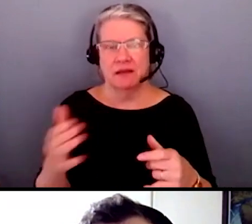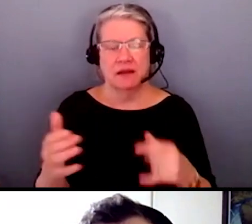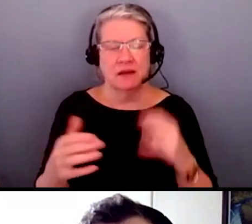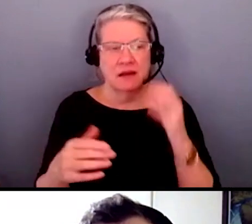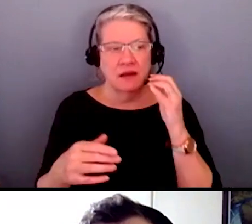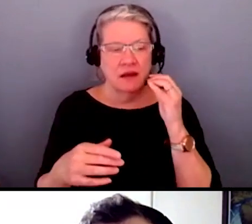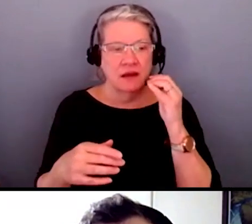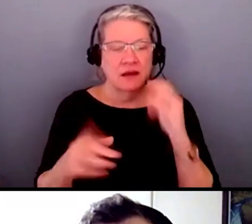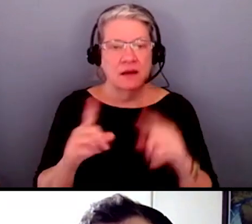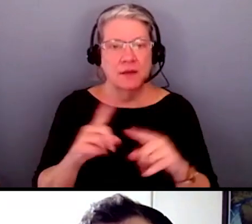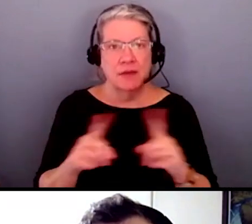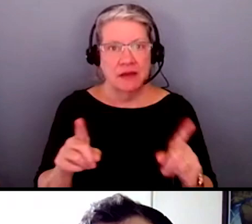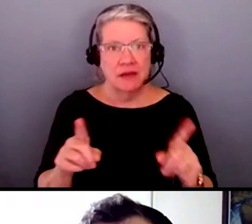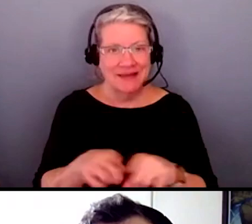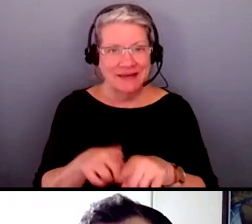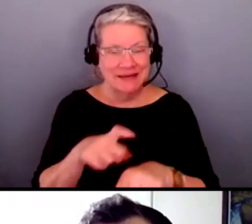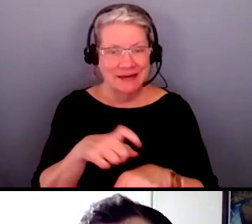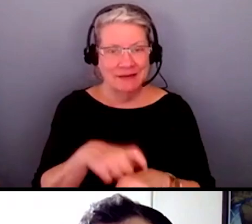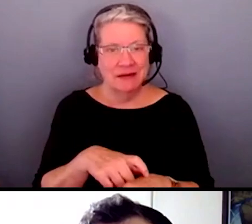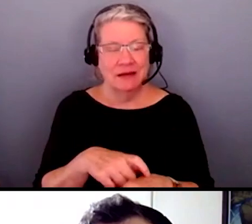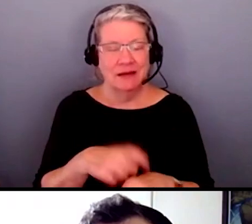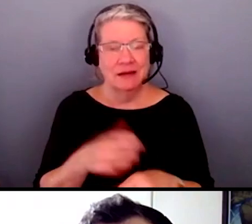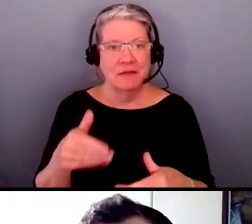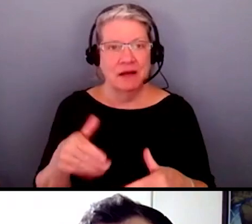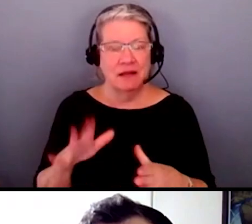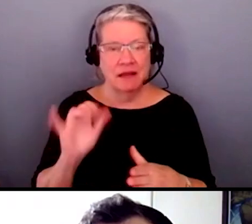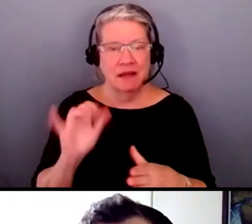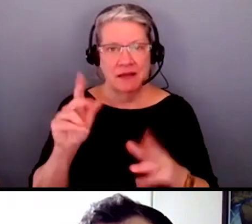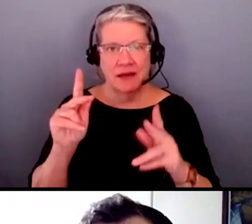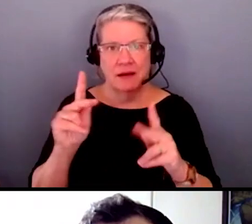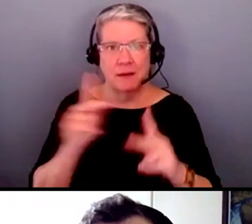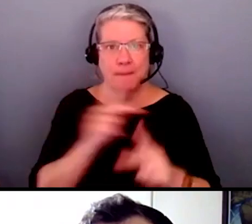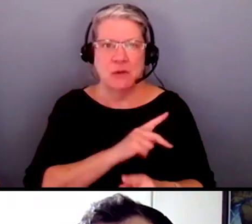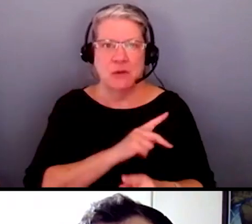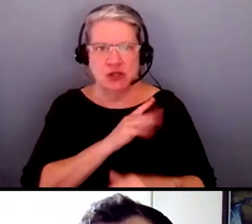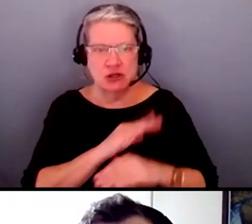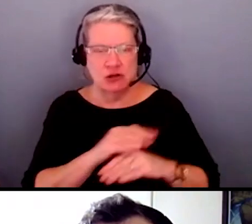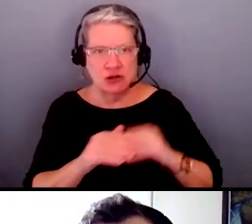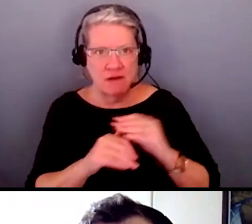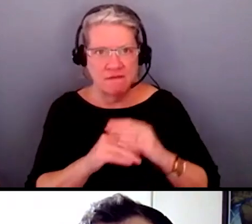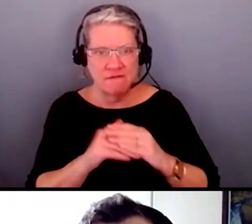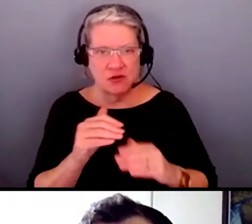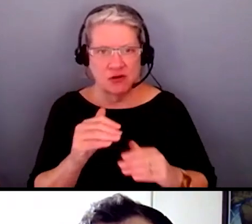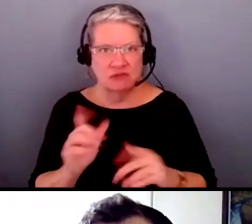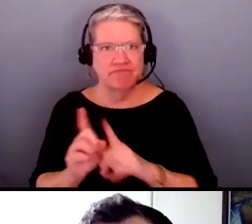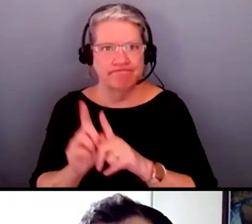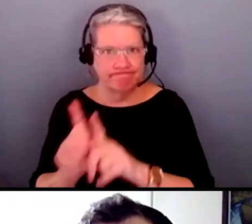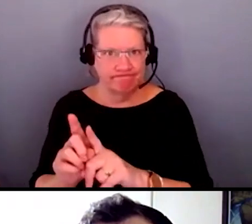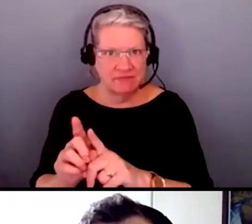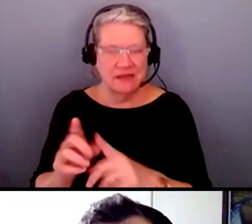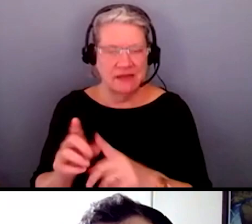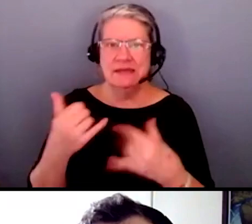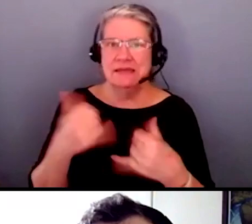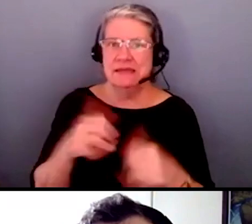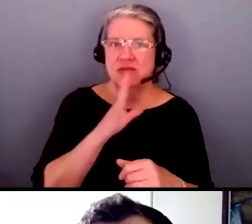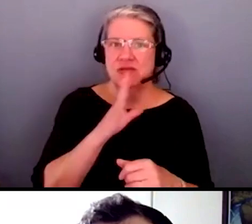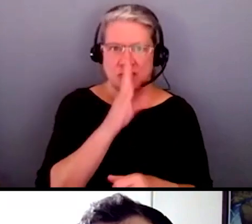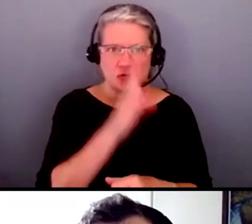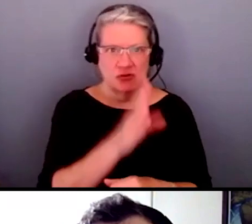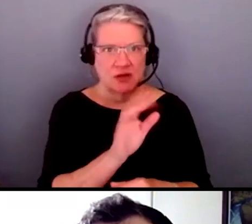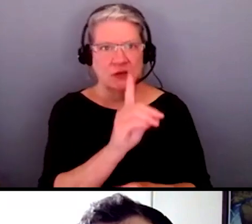But on the same token, allowing that person of comfort to be able to stay with them, but still talking to the